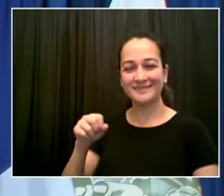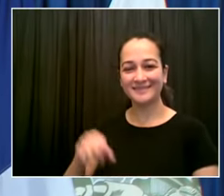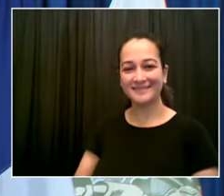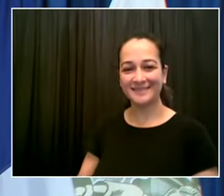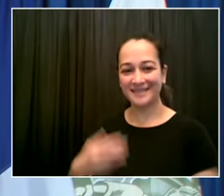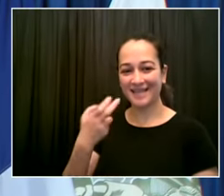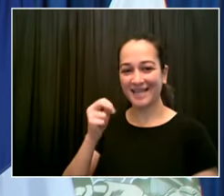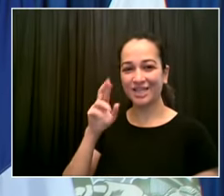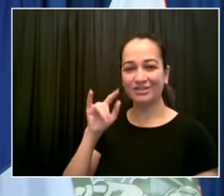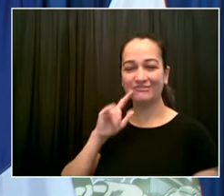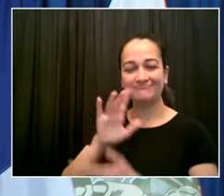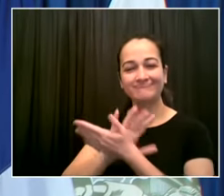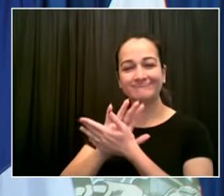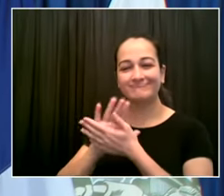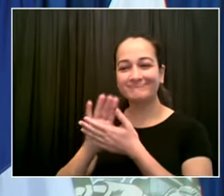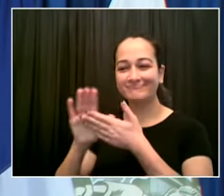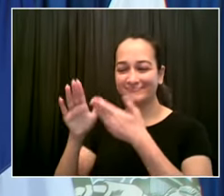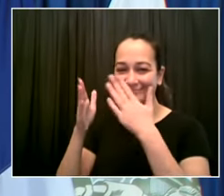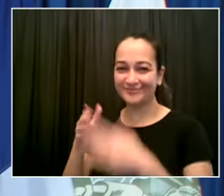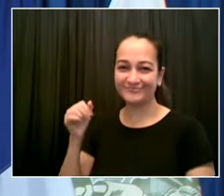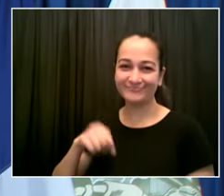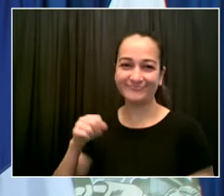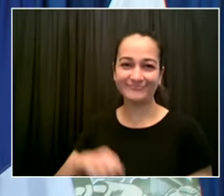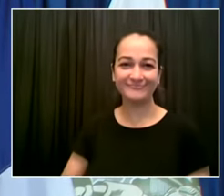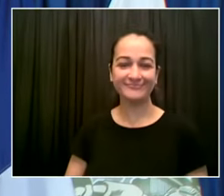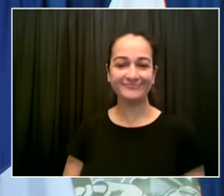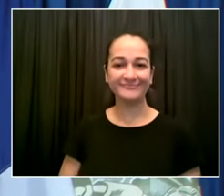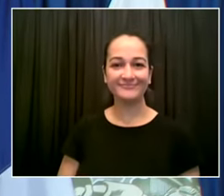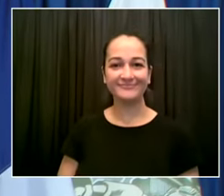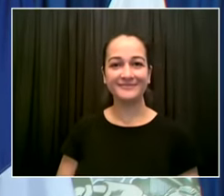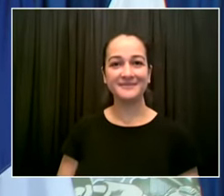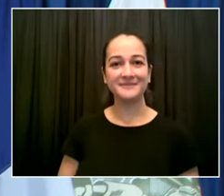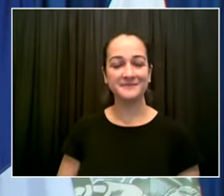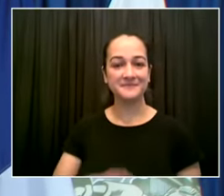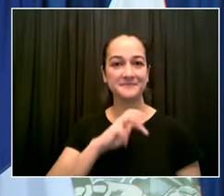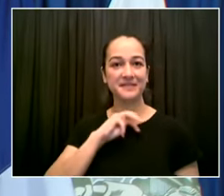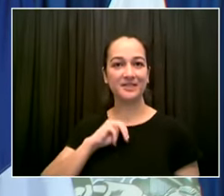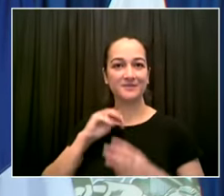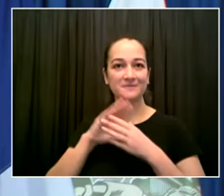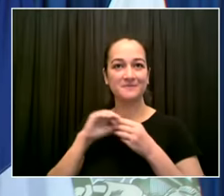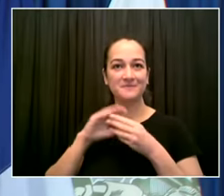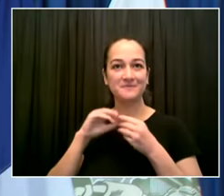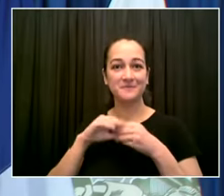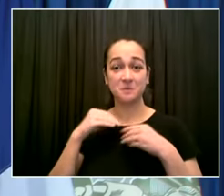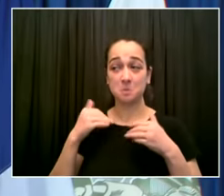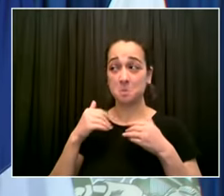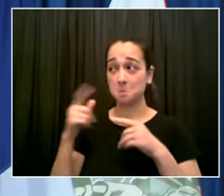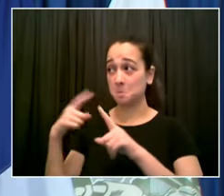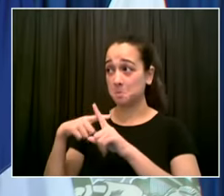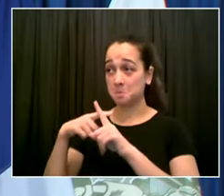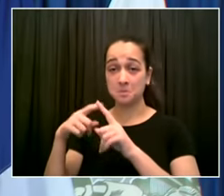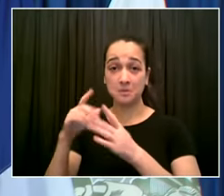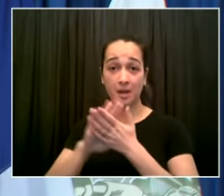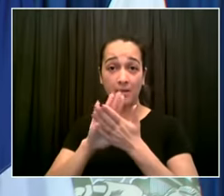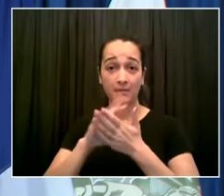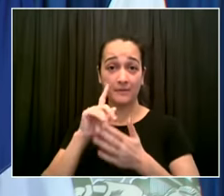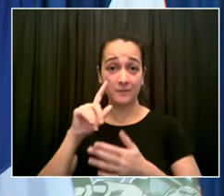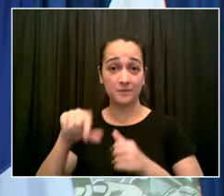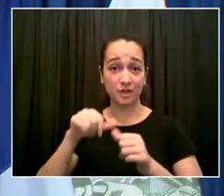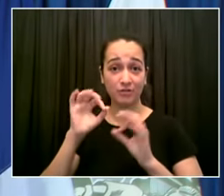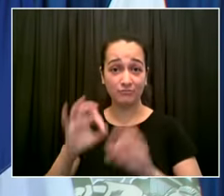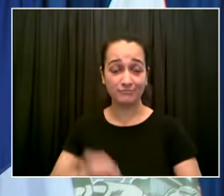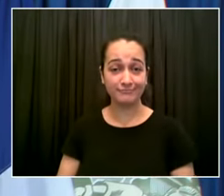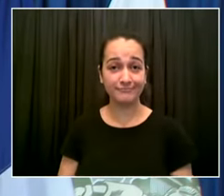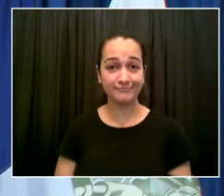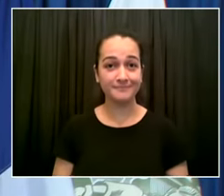at that look at that you got more than you bargained for listen i'm ready to uh hang up now i mean i just i can't top that